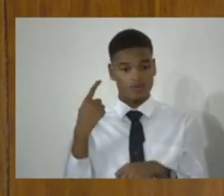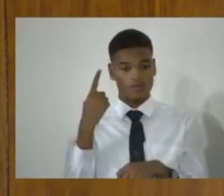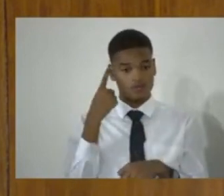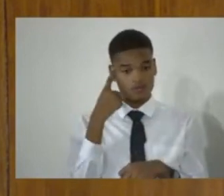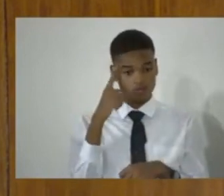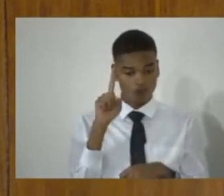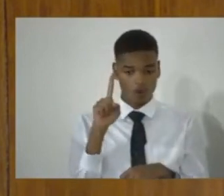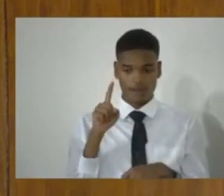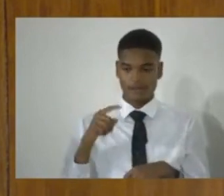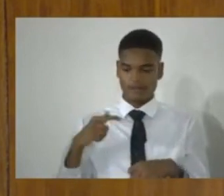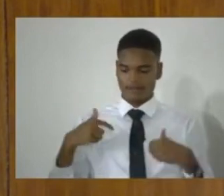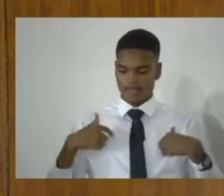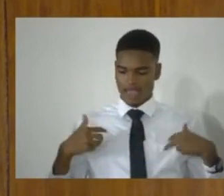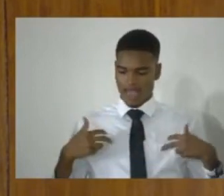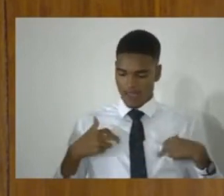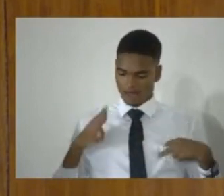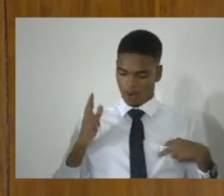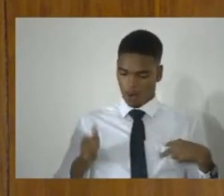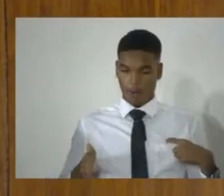possession of a firearm.